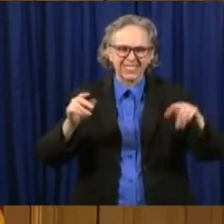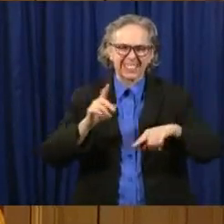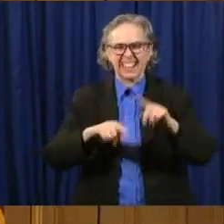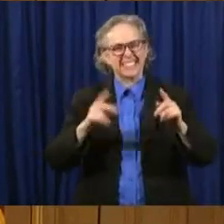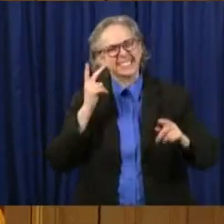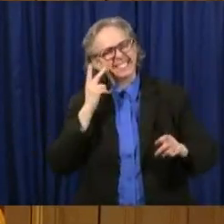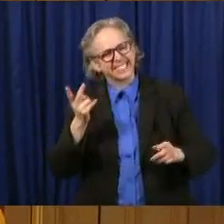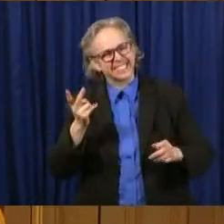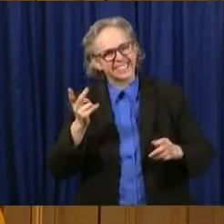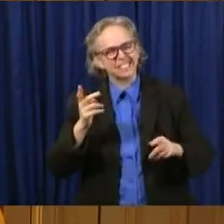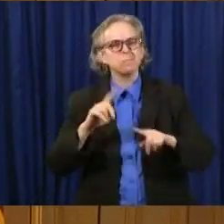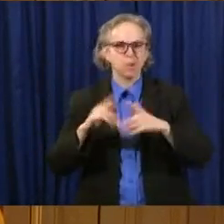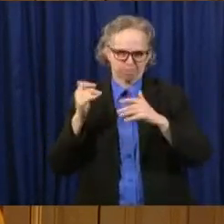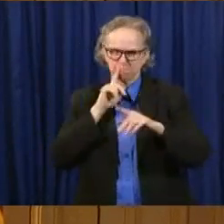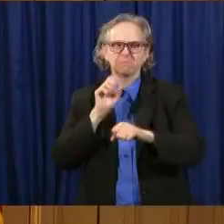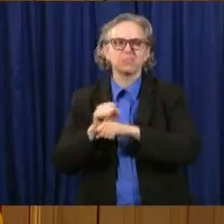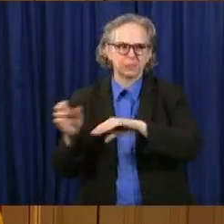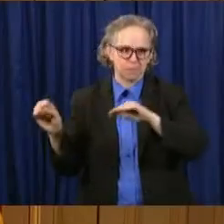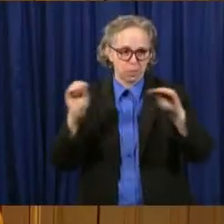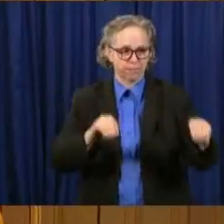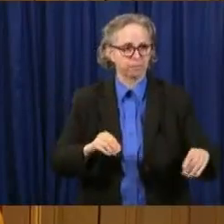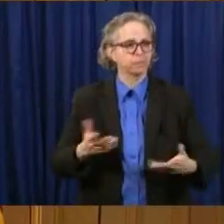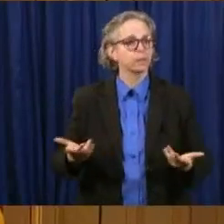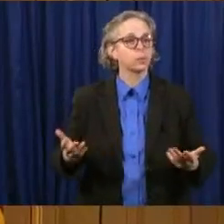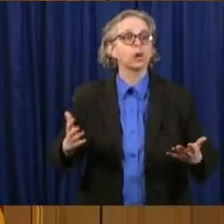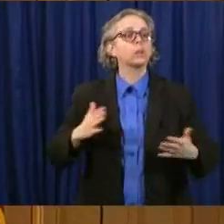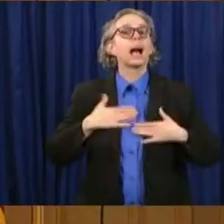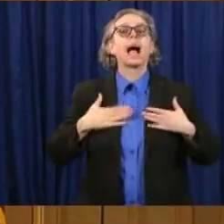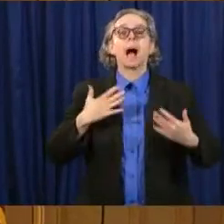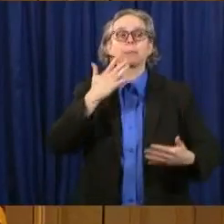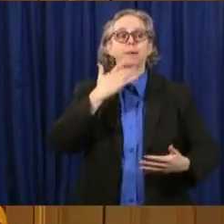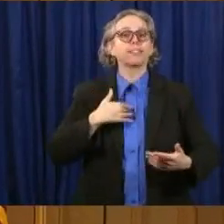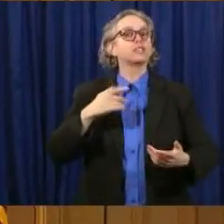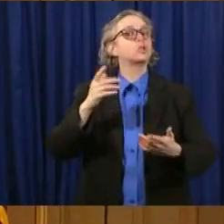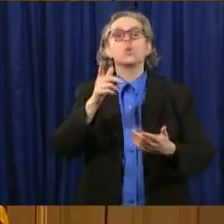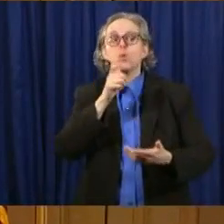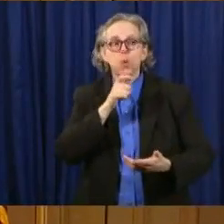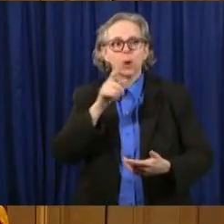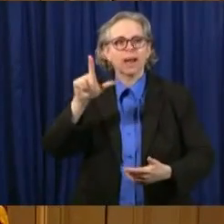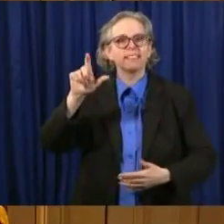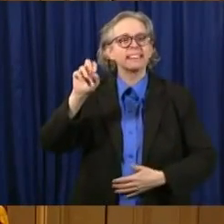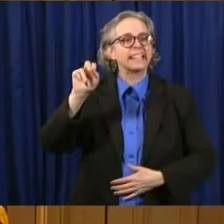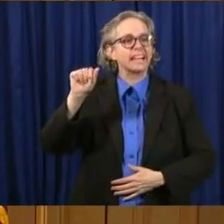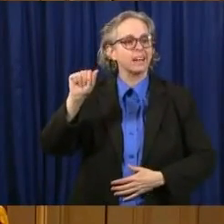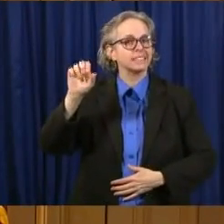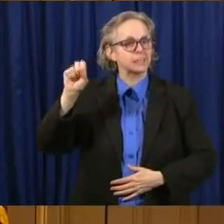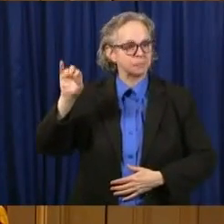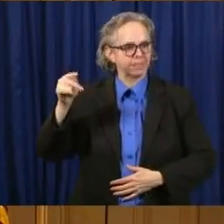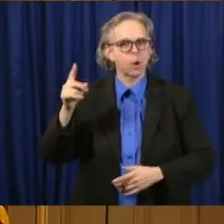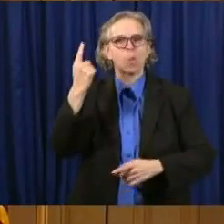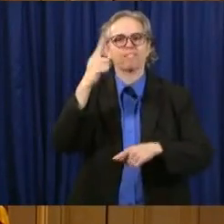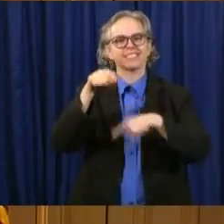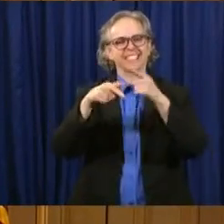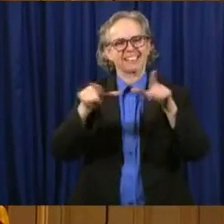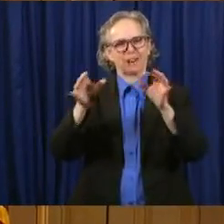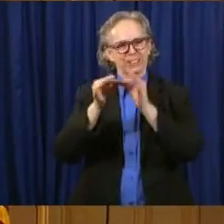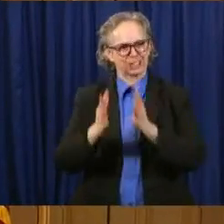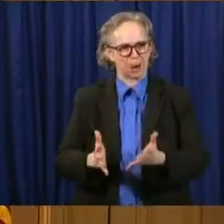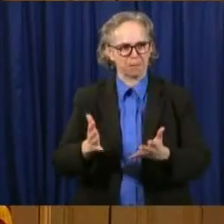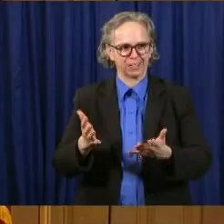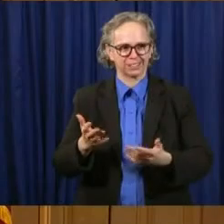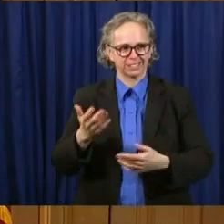Good want to say happy birthday to Lena. Lena is one of our sign language interpreters, so I don't know, Lena, if you can,